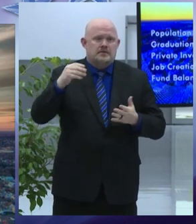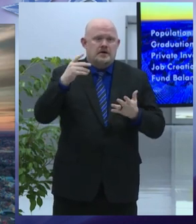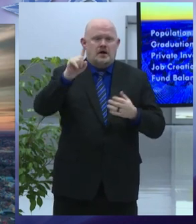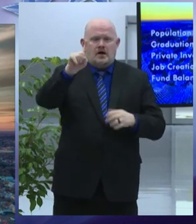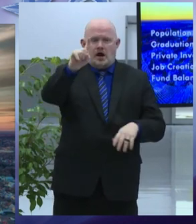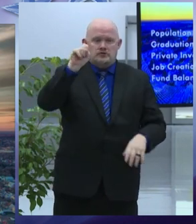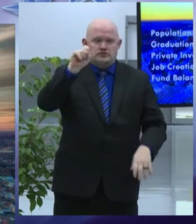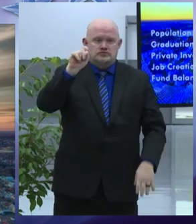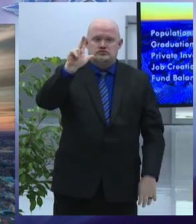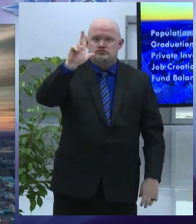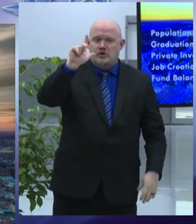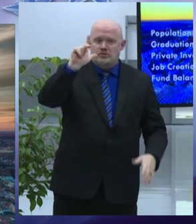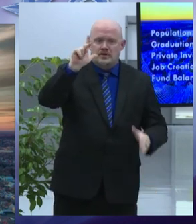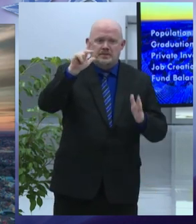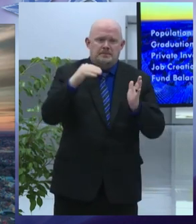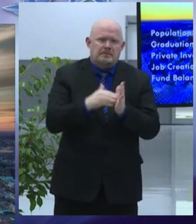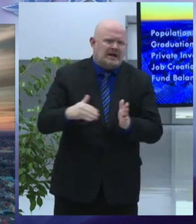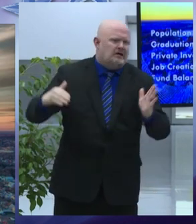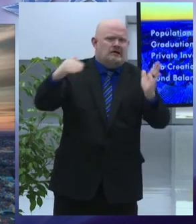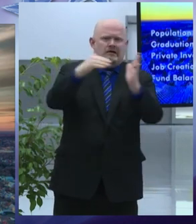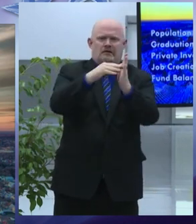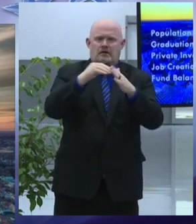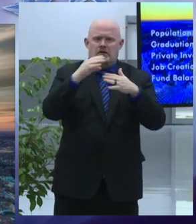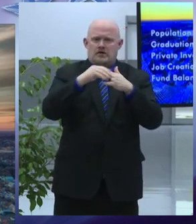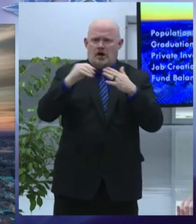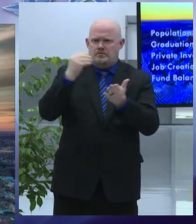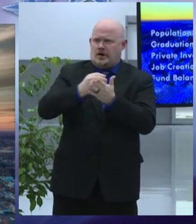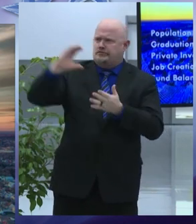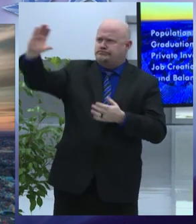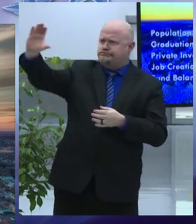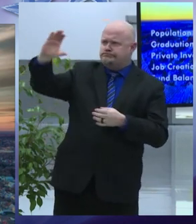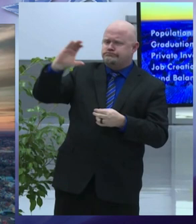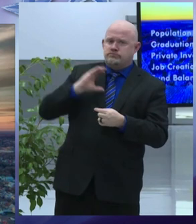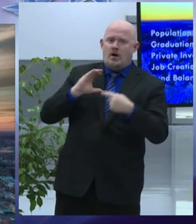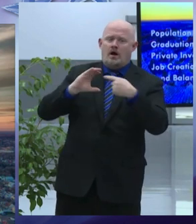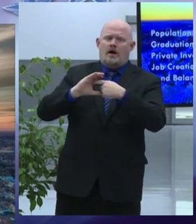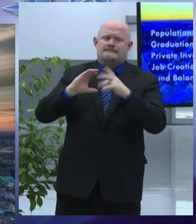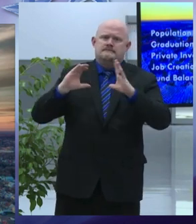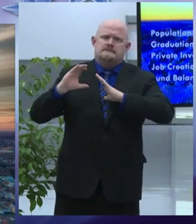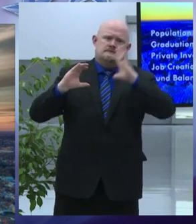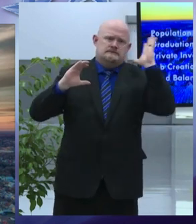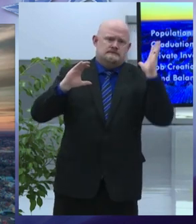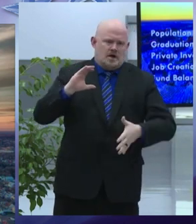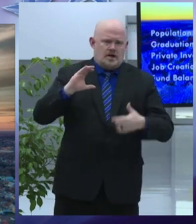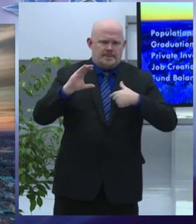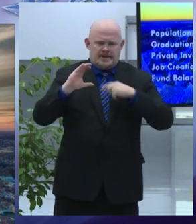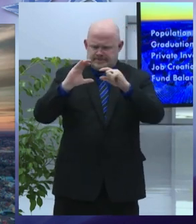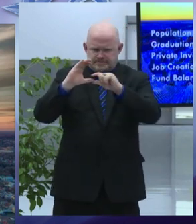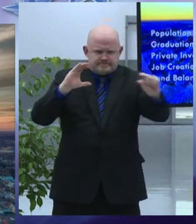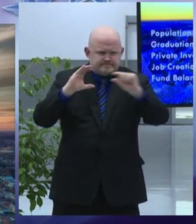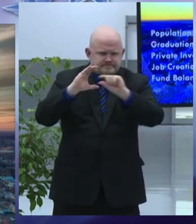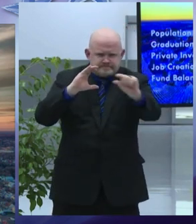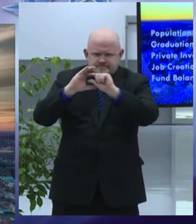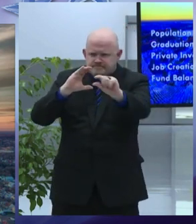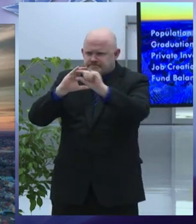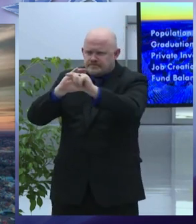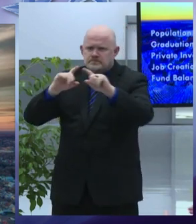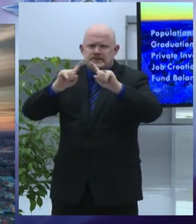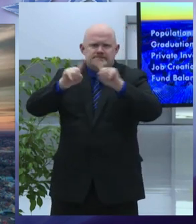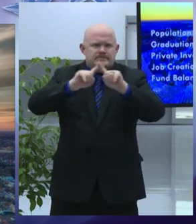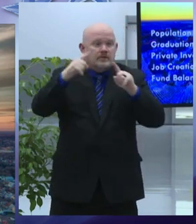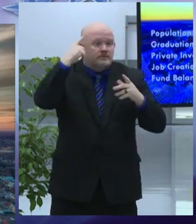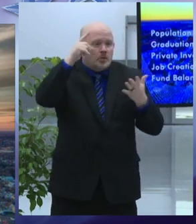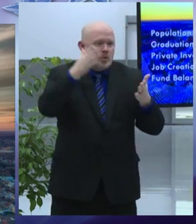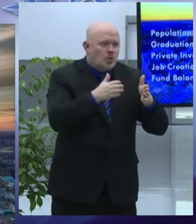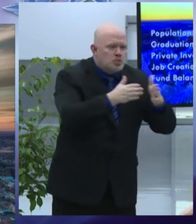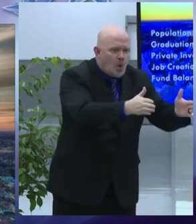infrastructure framework will pour tens of millions into the infrastructure challenges that always seems just out of reach roads